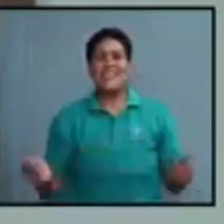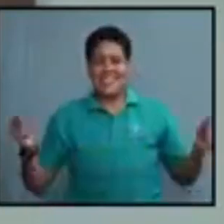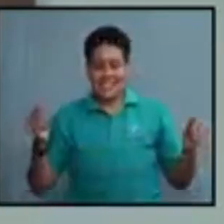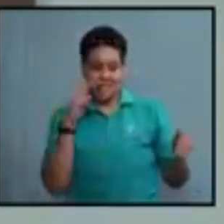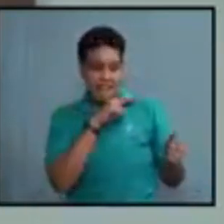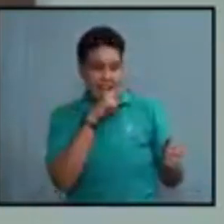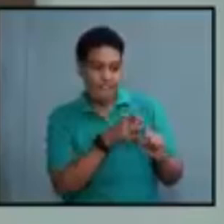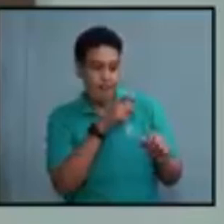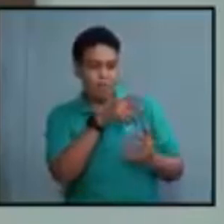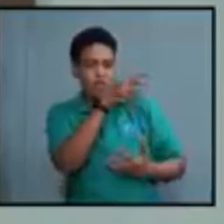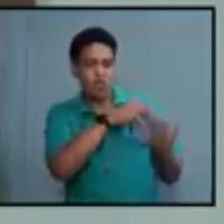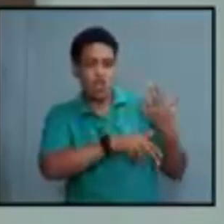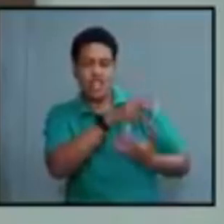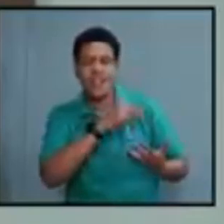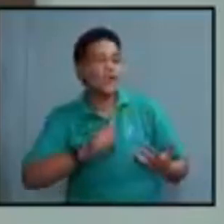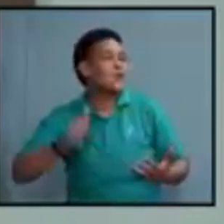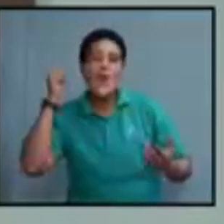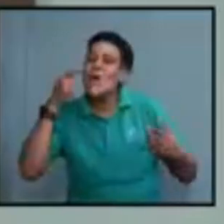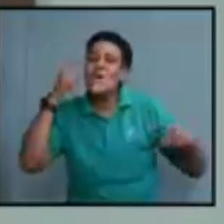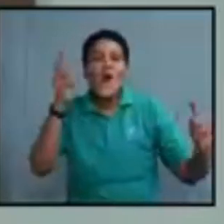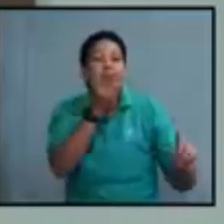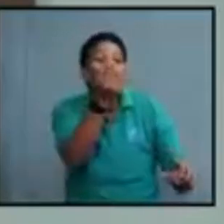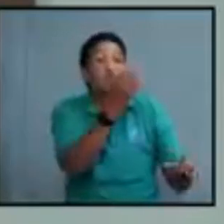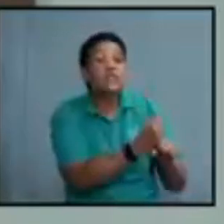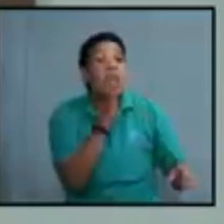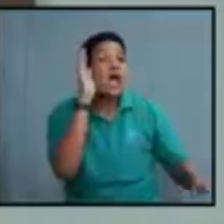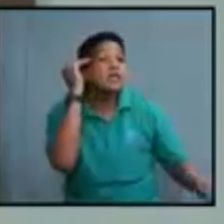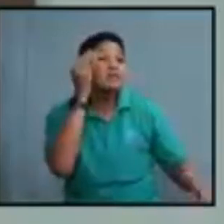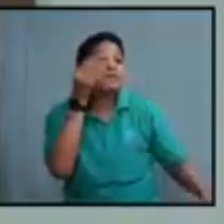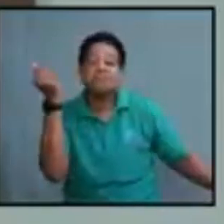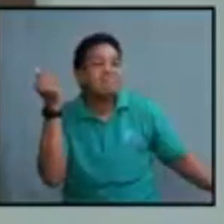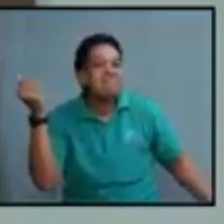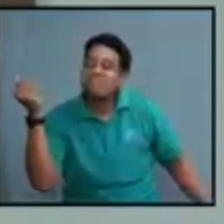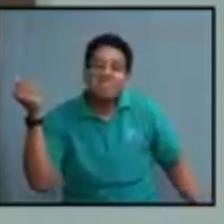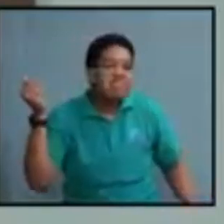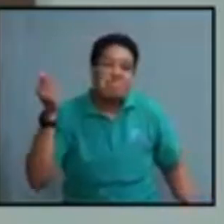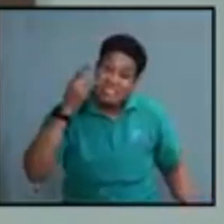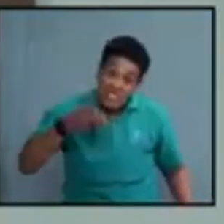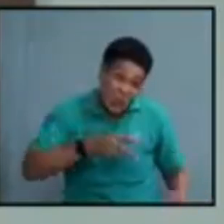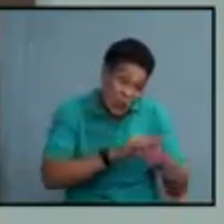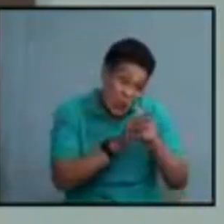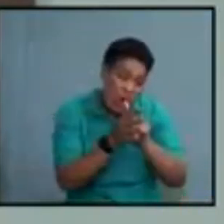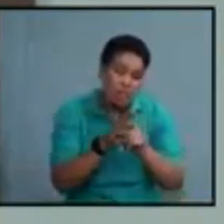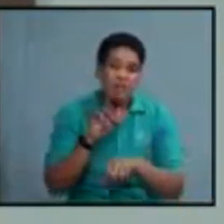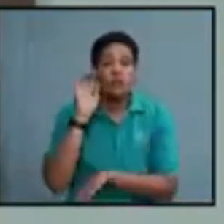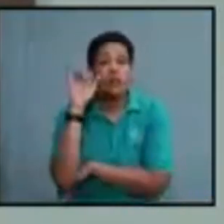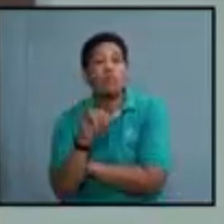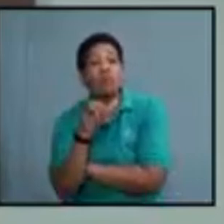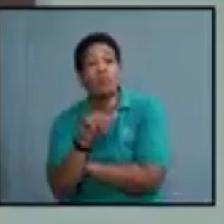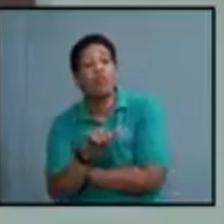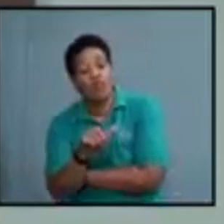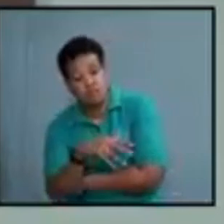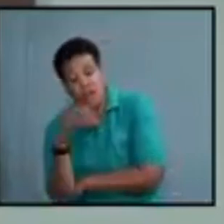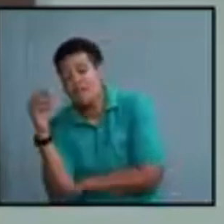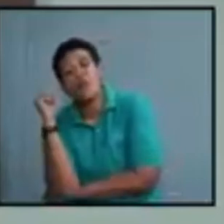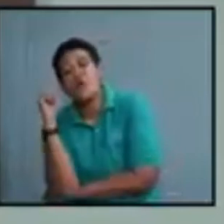society. It is not going to work like that. As we have seen, this virus intends to stick around, and